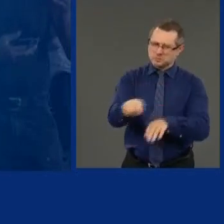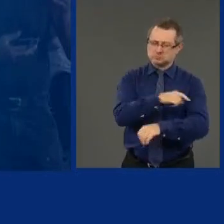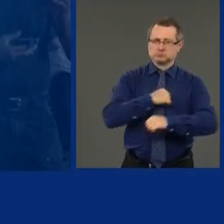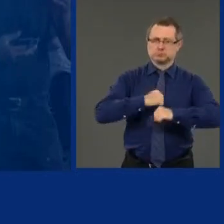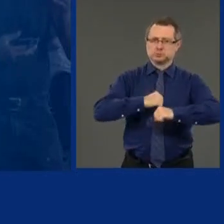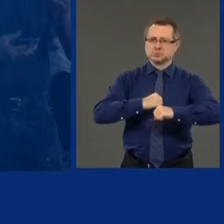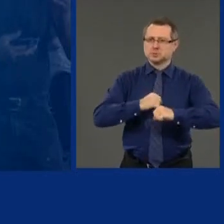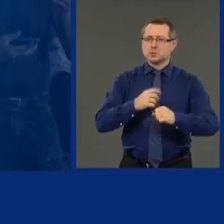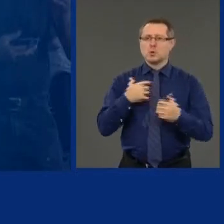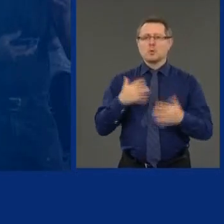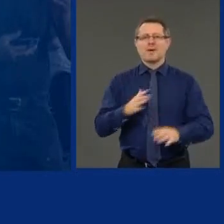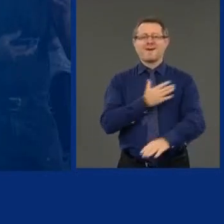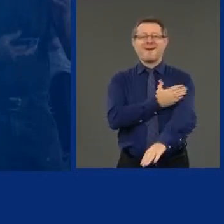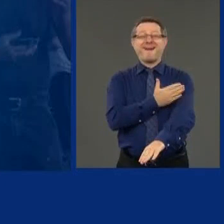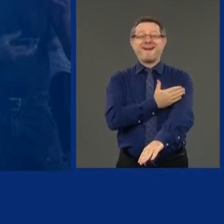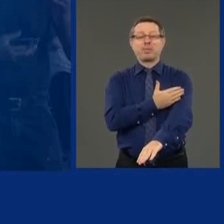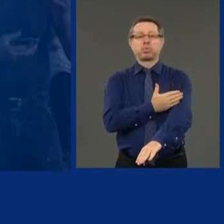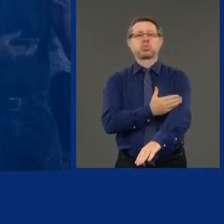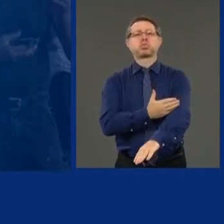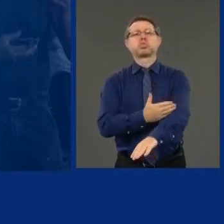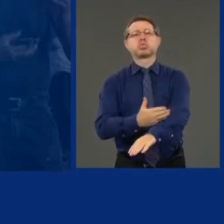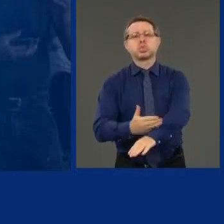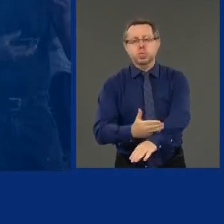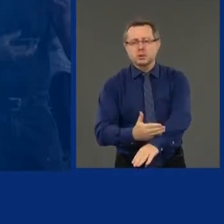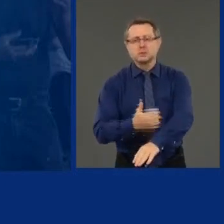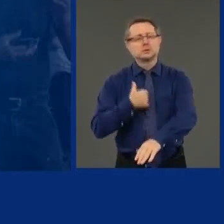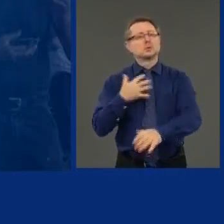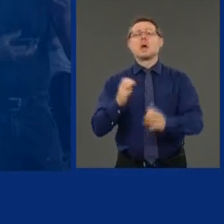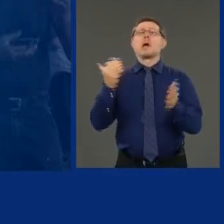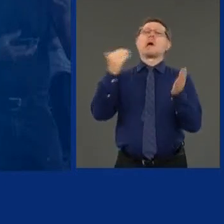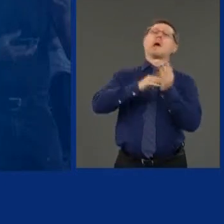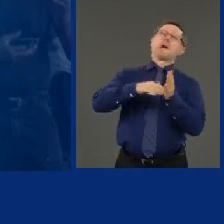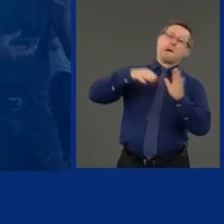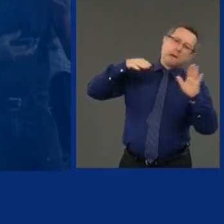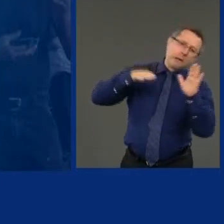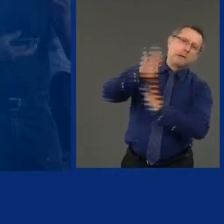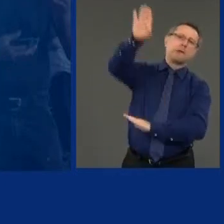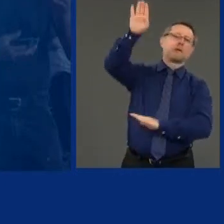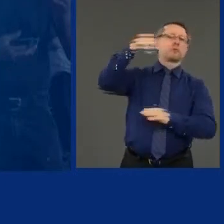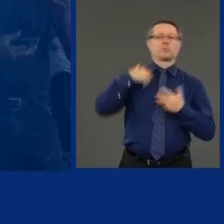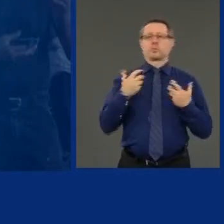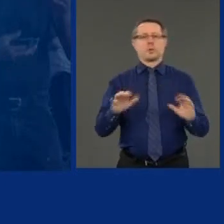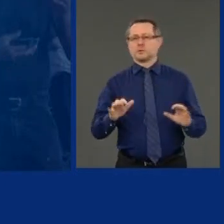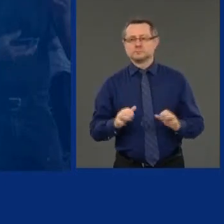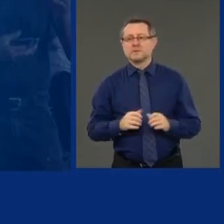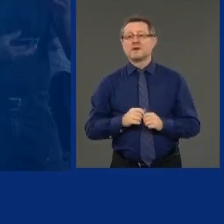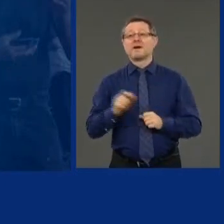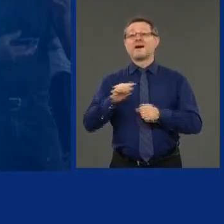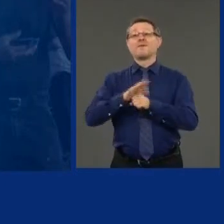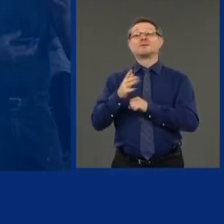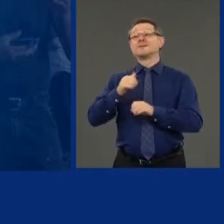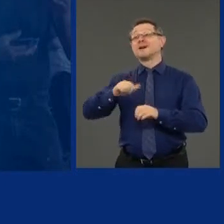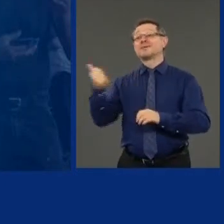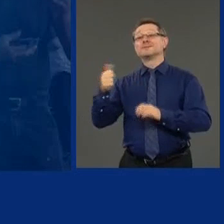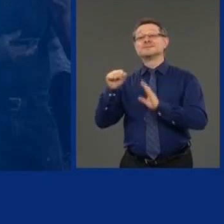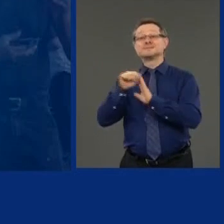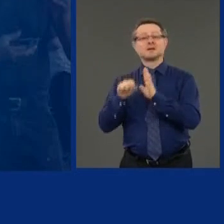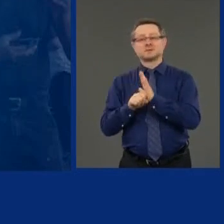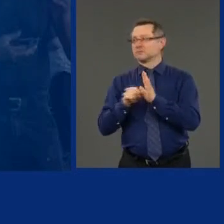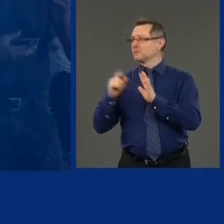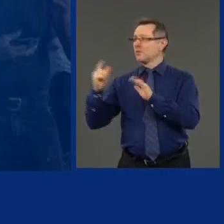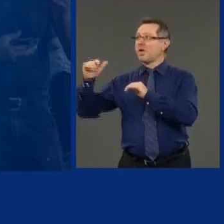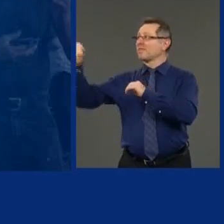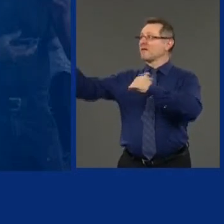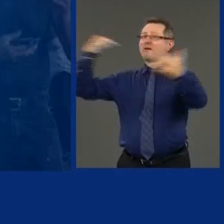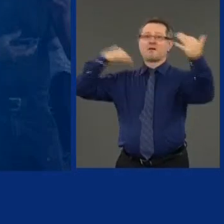don't have a second wave, or we don't have a ricochet where the virus comes from other states, or we